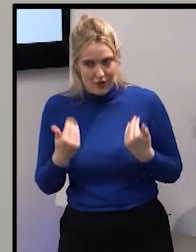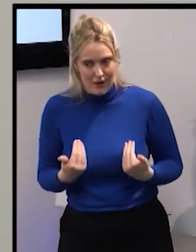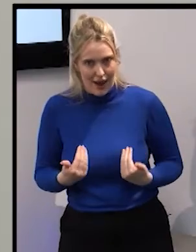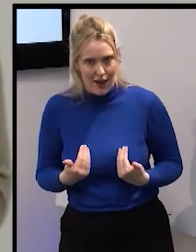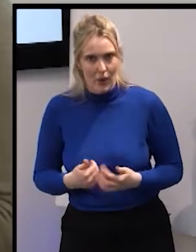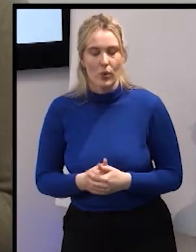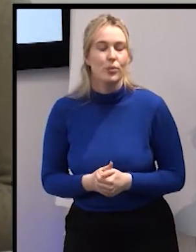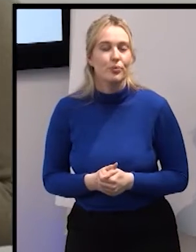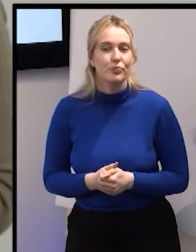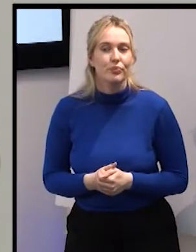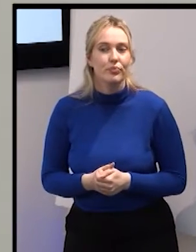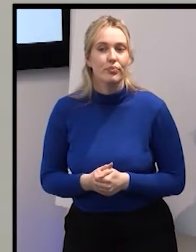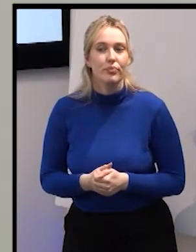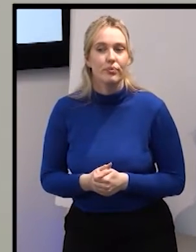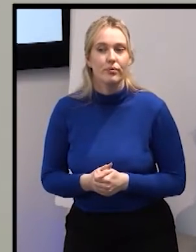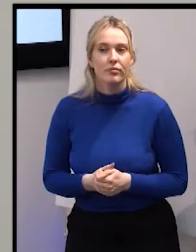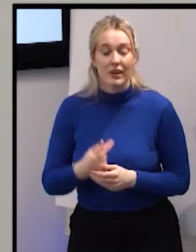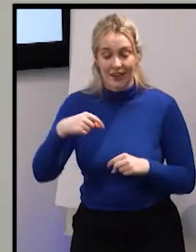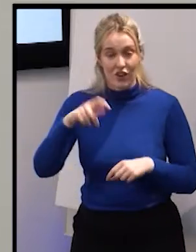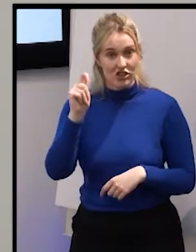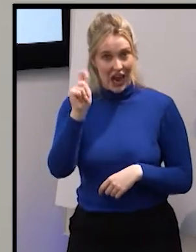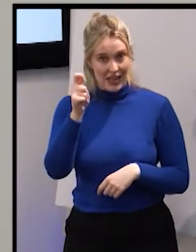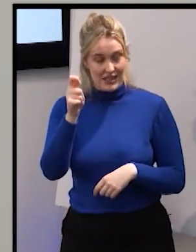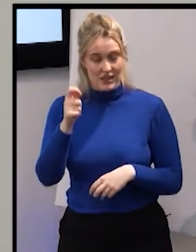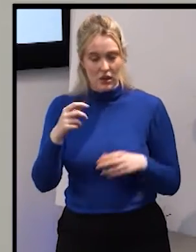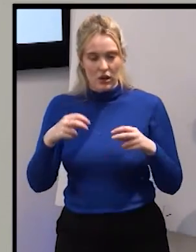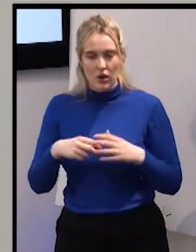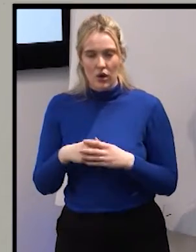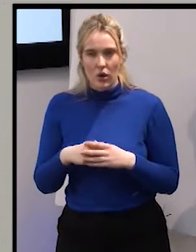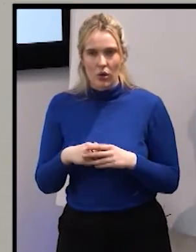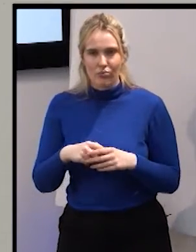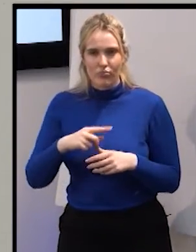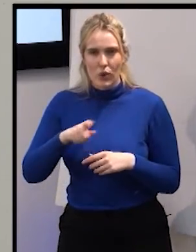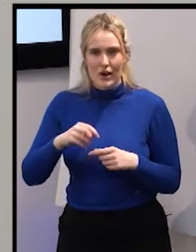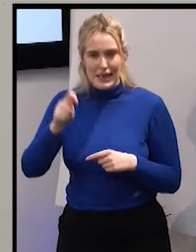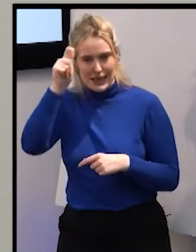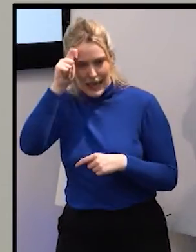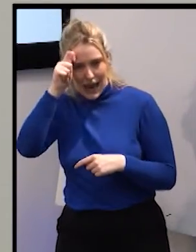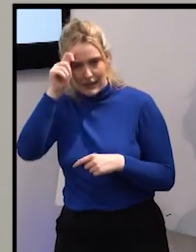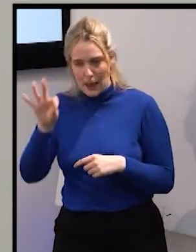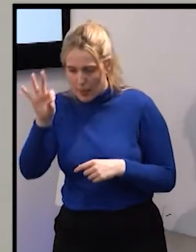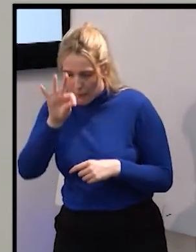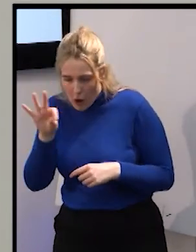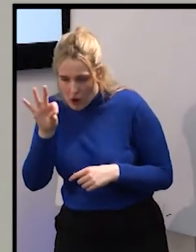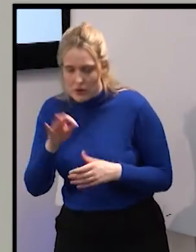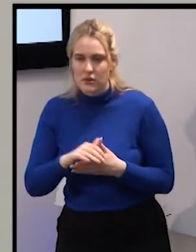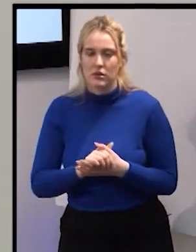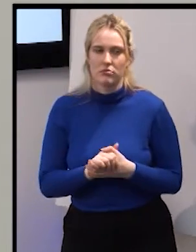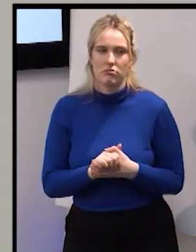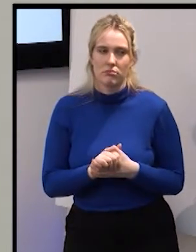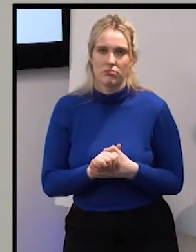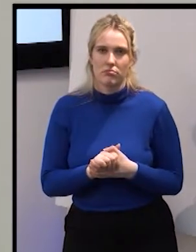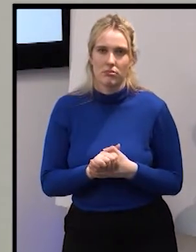what i'm doing with my colleagues here in jagask is we are screening the bugs that are present on them but